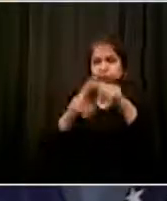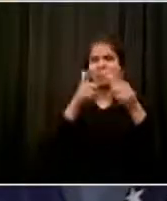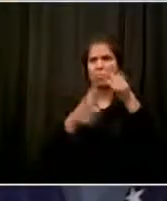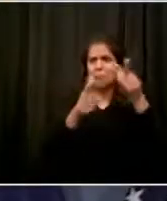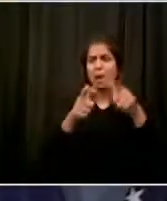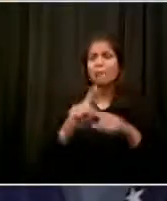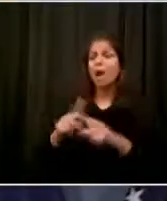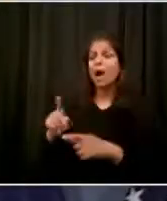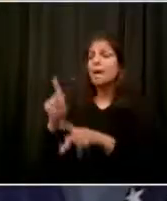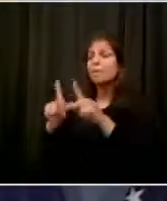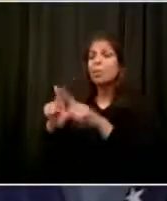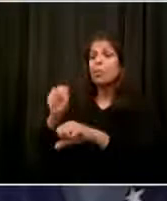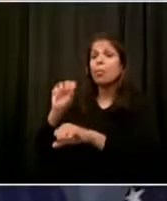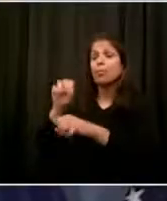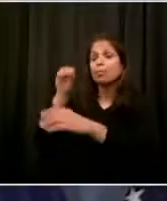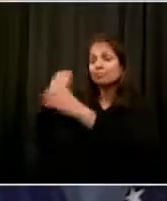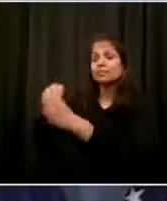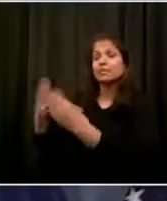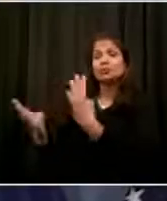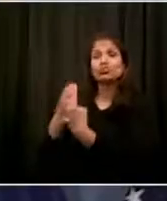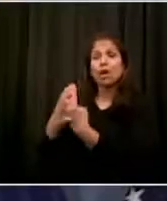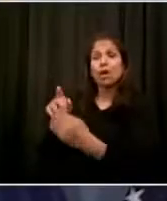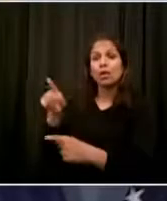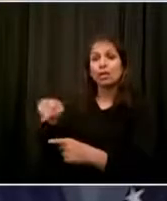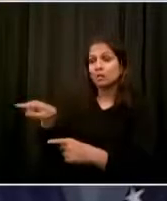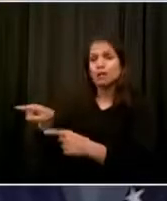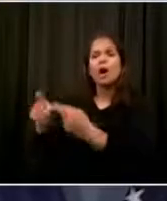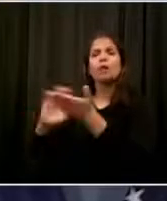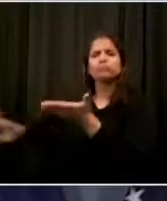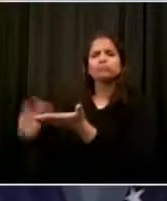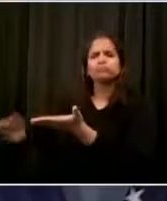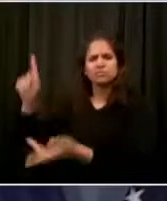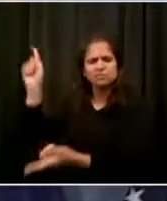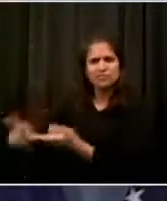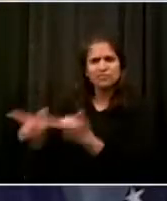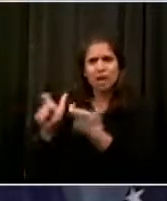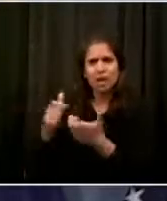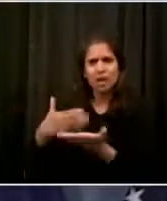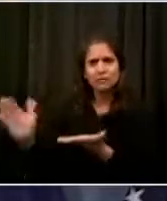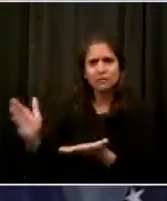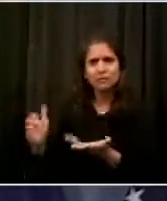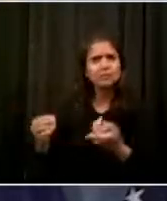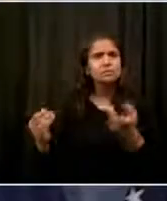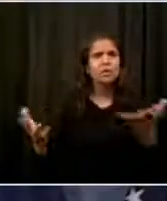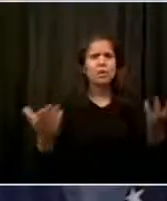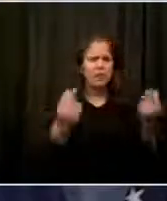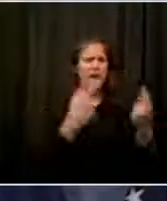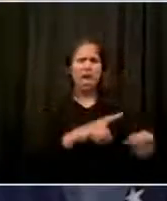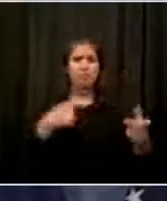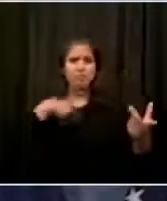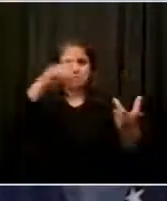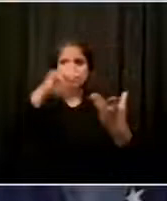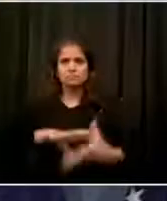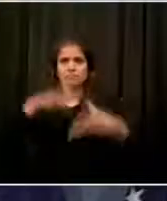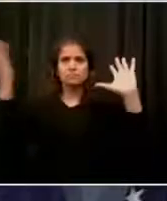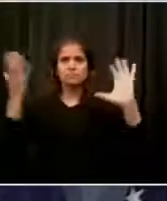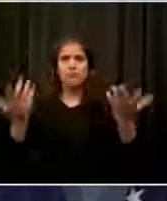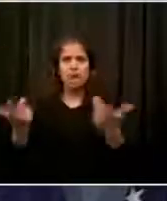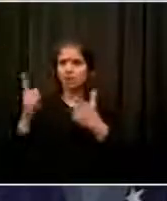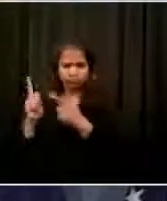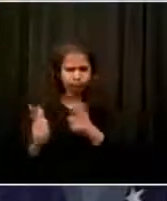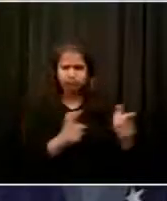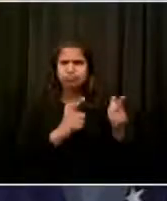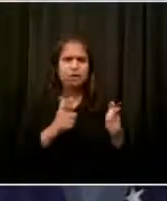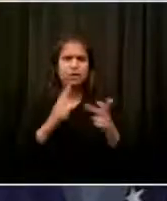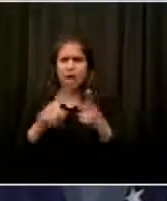violence? Yeah, Juliette, we are going through an extraordinarily difficult time where all of the pieces, you